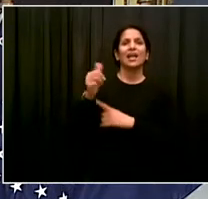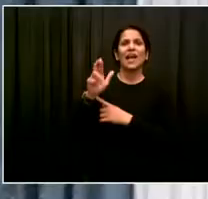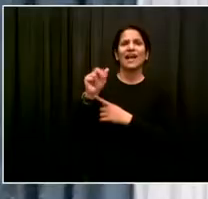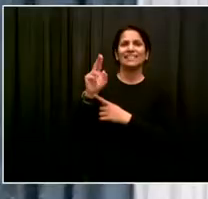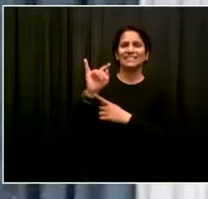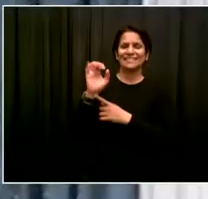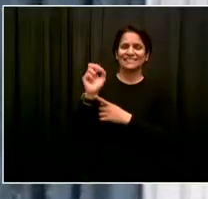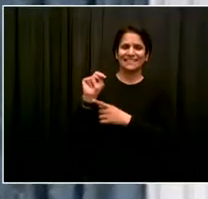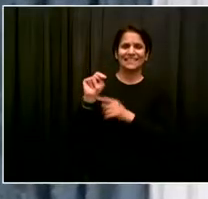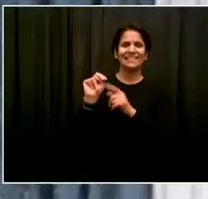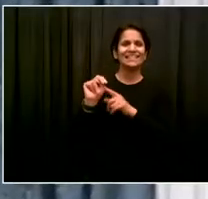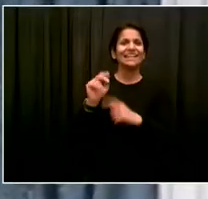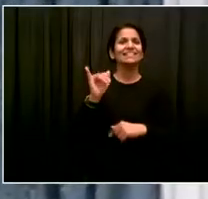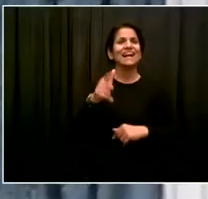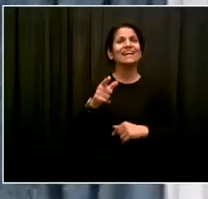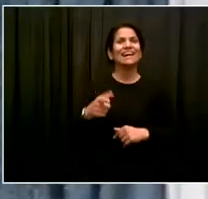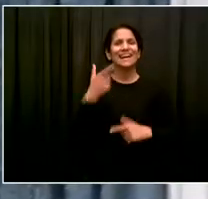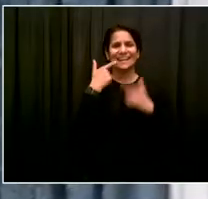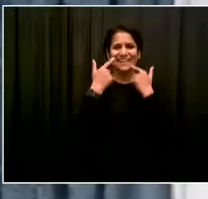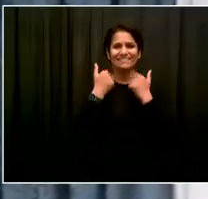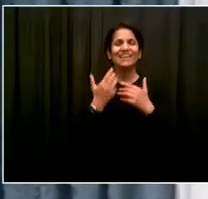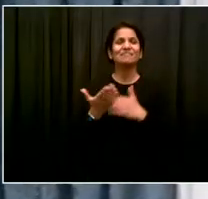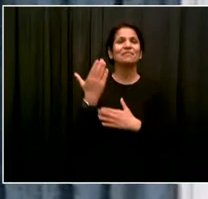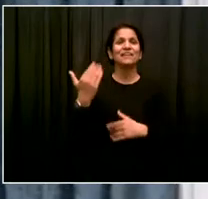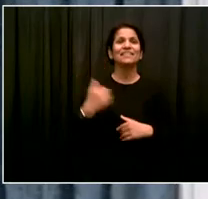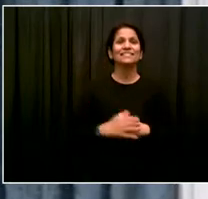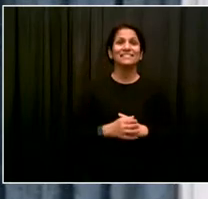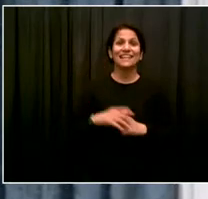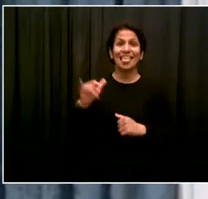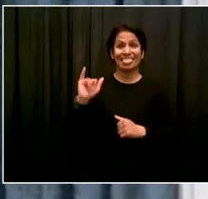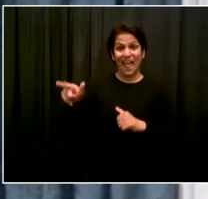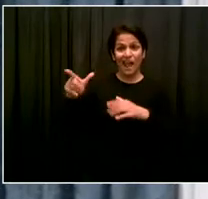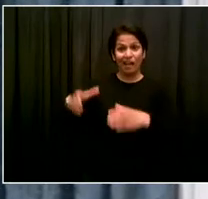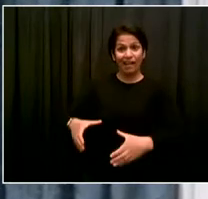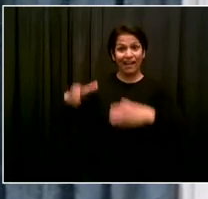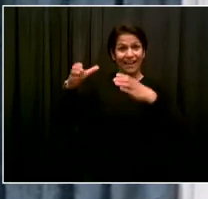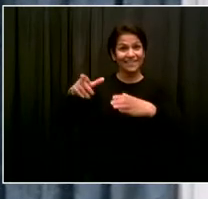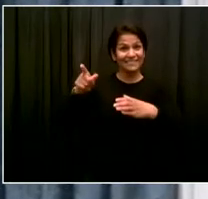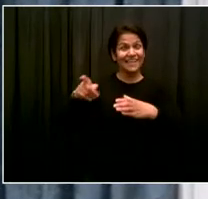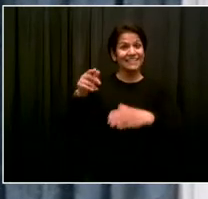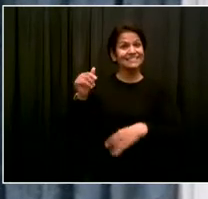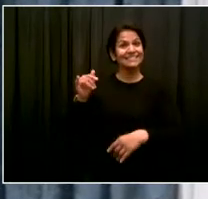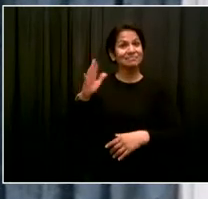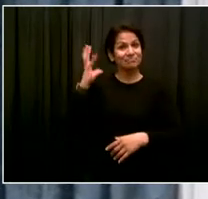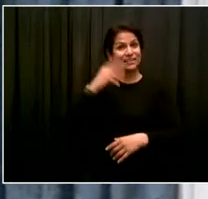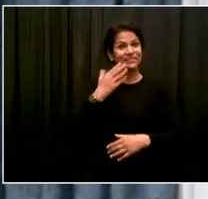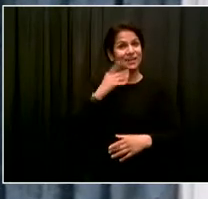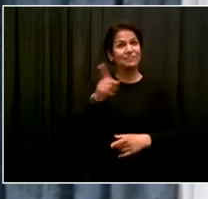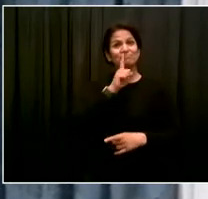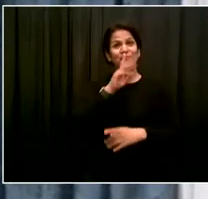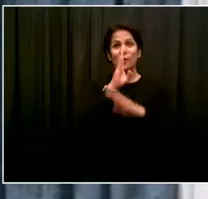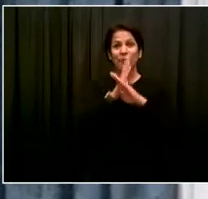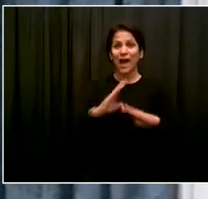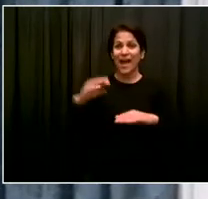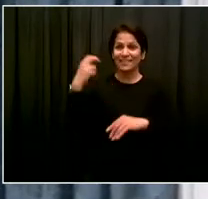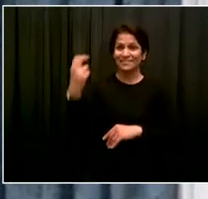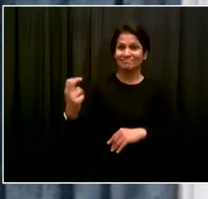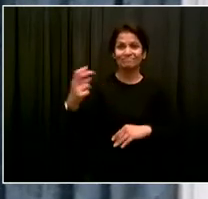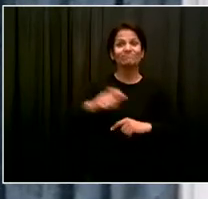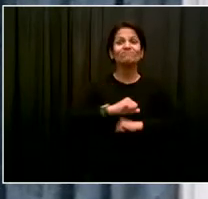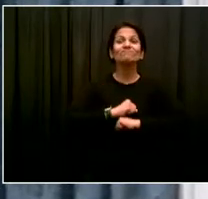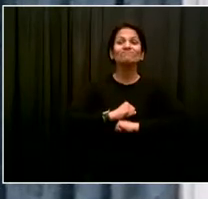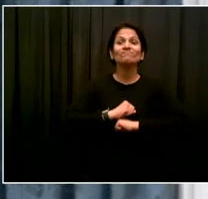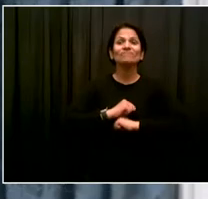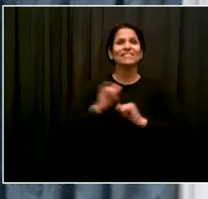So, I don't know if I can be as dynamic as the bin because to me the bin says it all. We are completely excited about